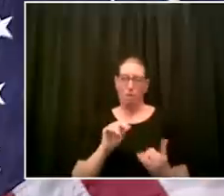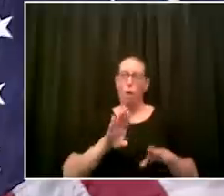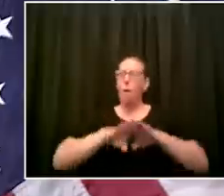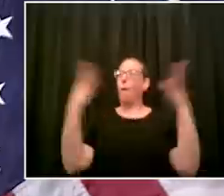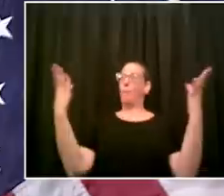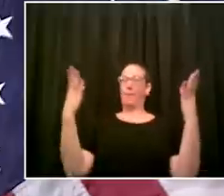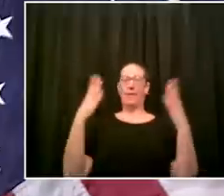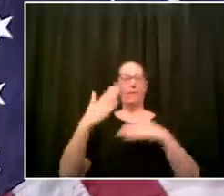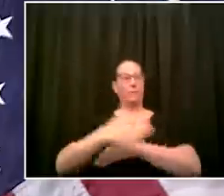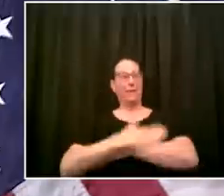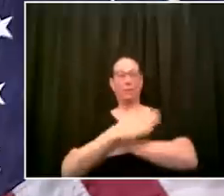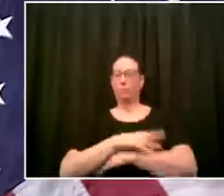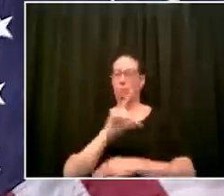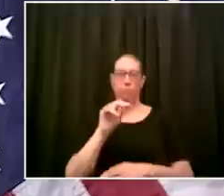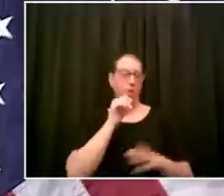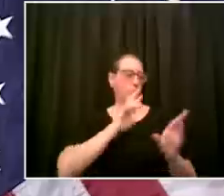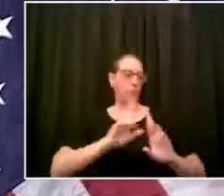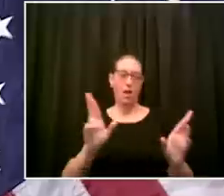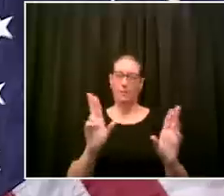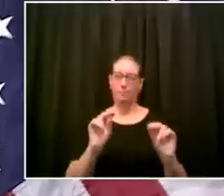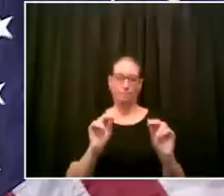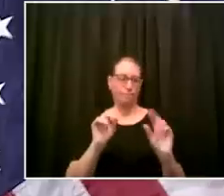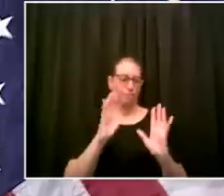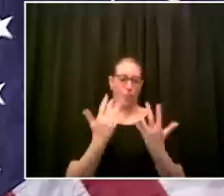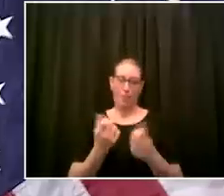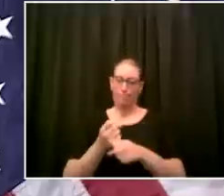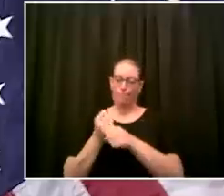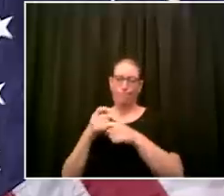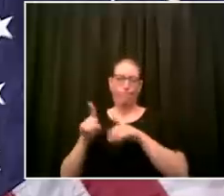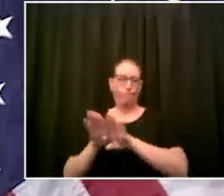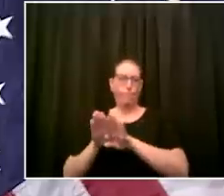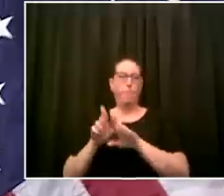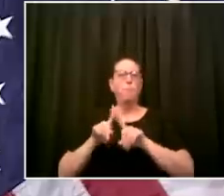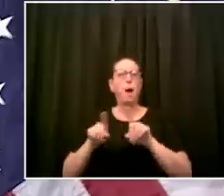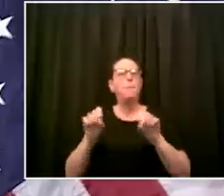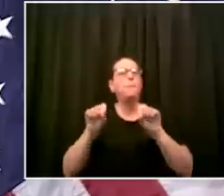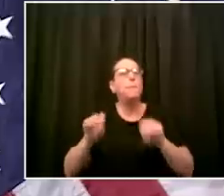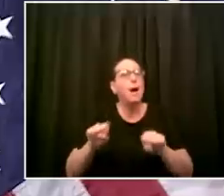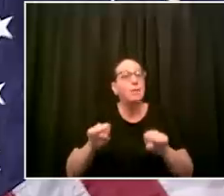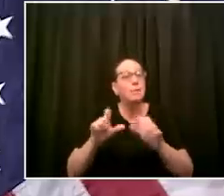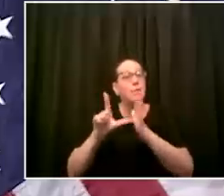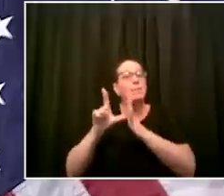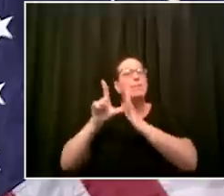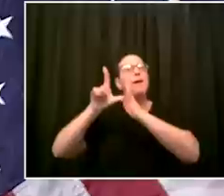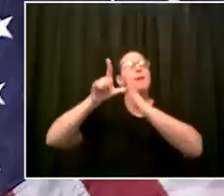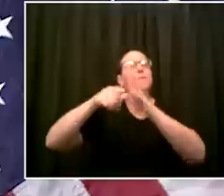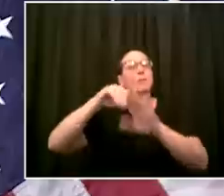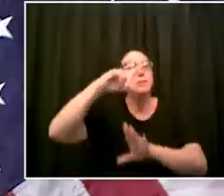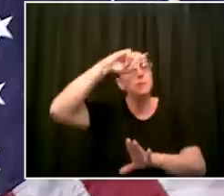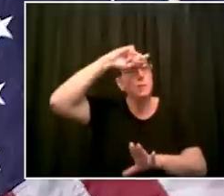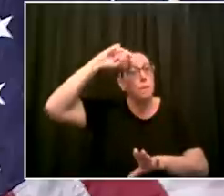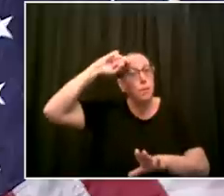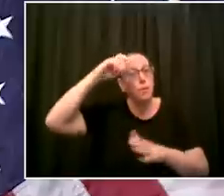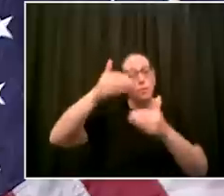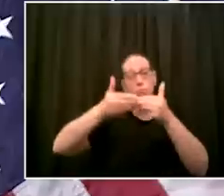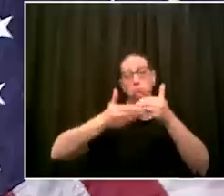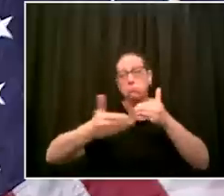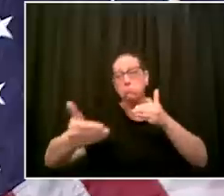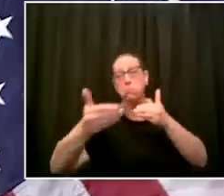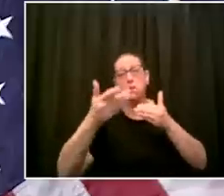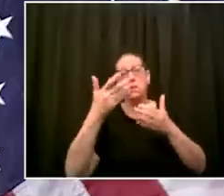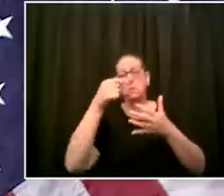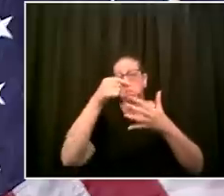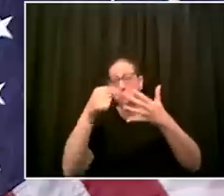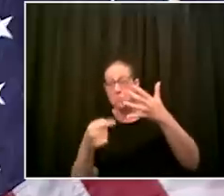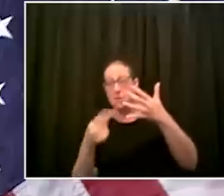that does not rule out that later in the beach season we might you know do well enough and show enough progress to do something different still